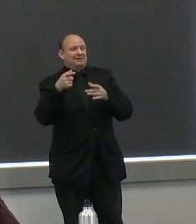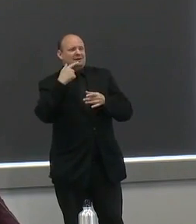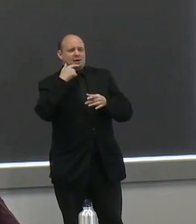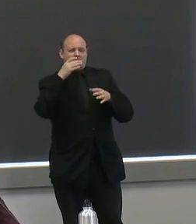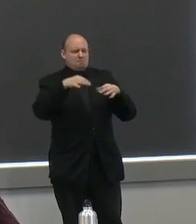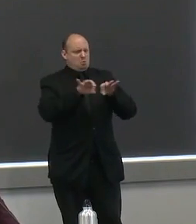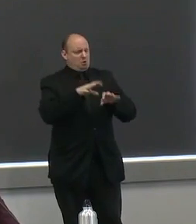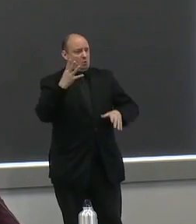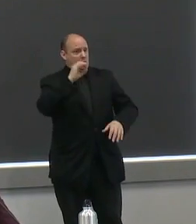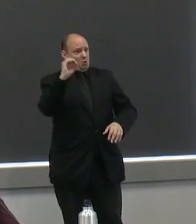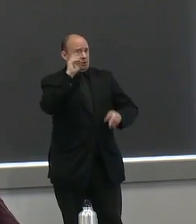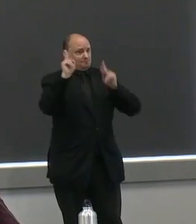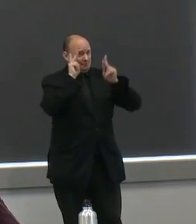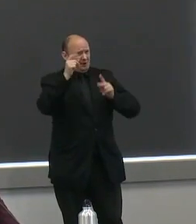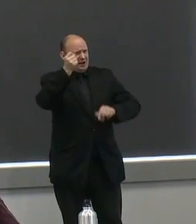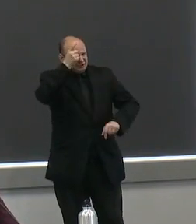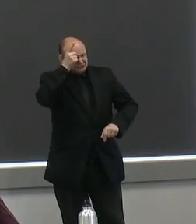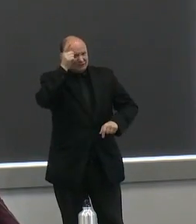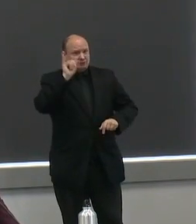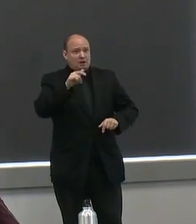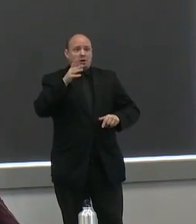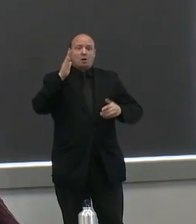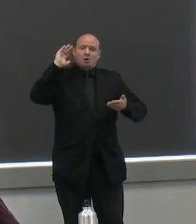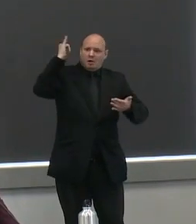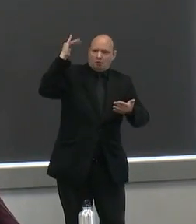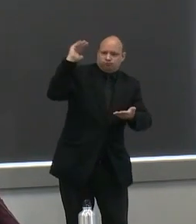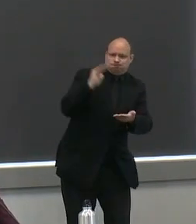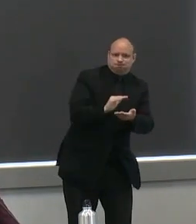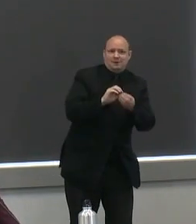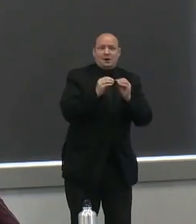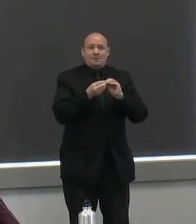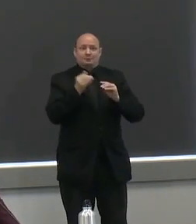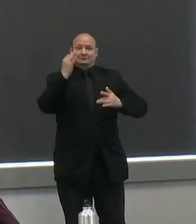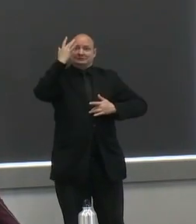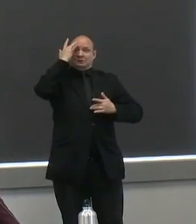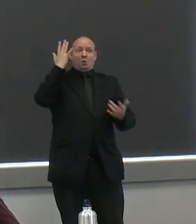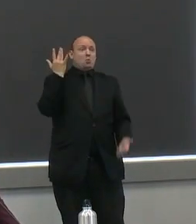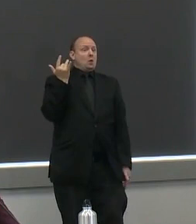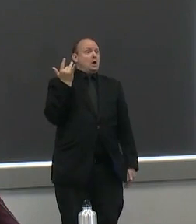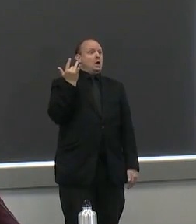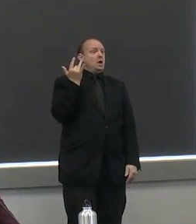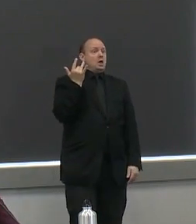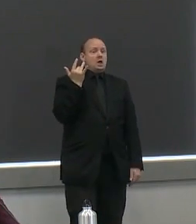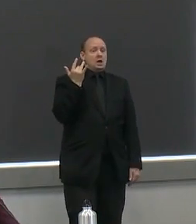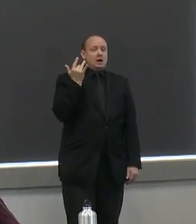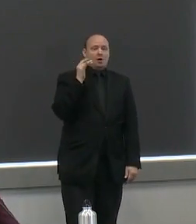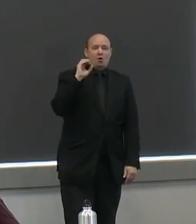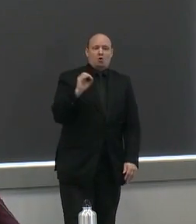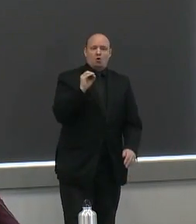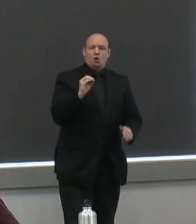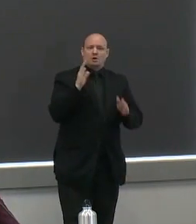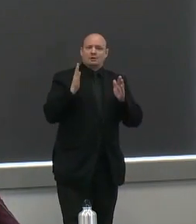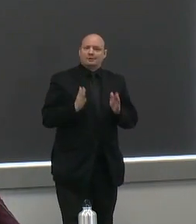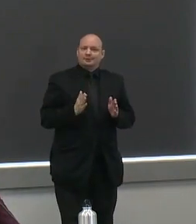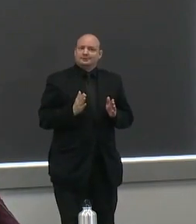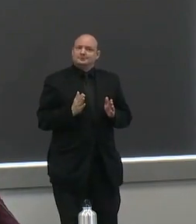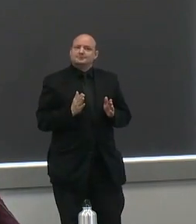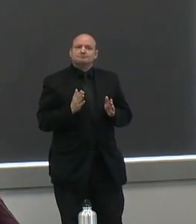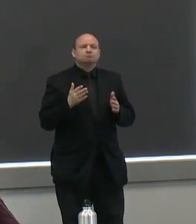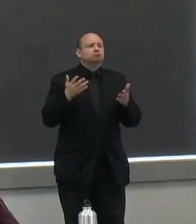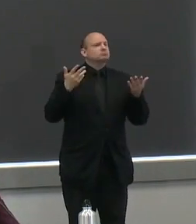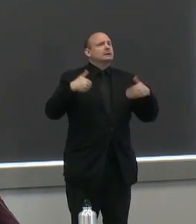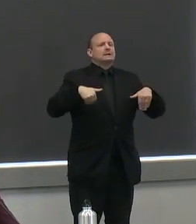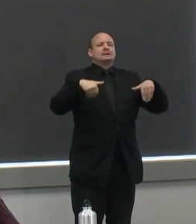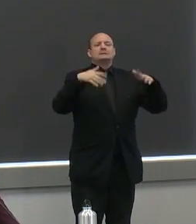a low rate of covid19 is because oregonians across the state made tremendous sacrifices